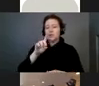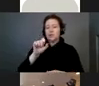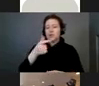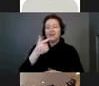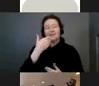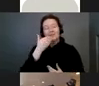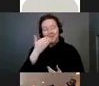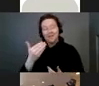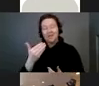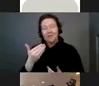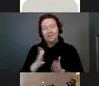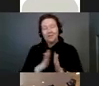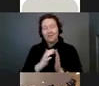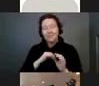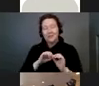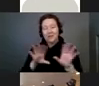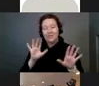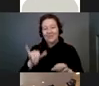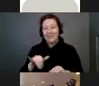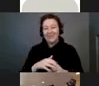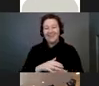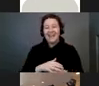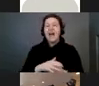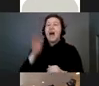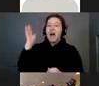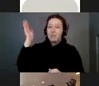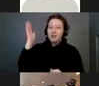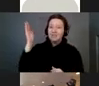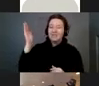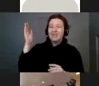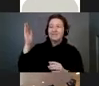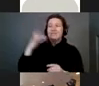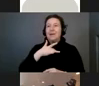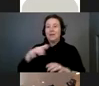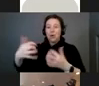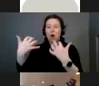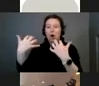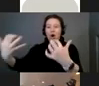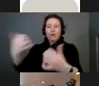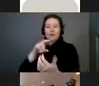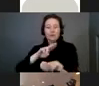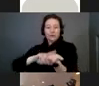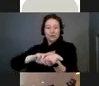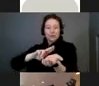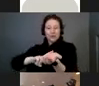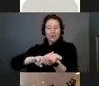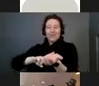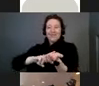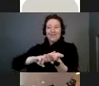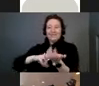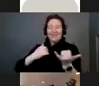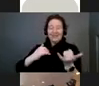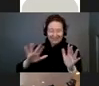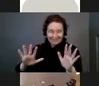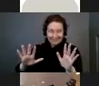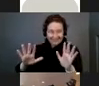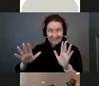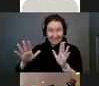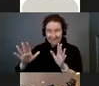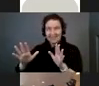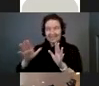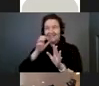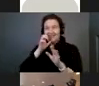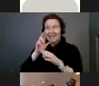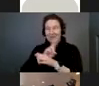for having me clarify that. I present to a lot of nurses, so sometimes I need to check my, but I'm not